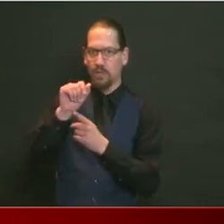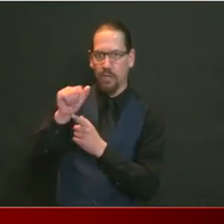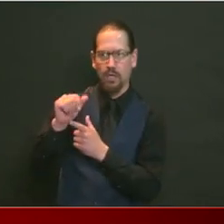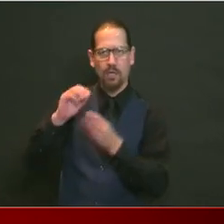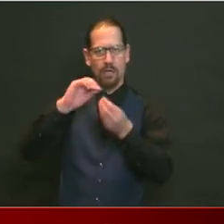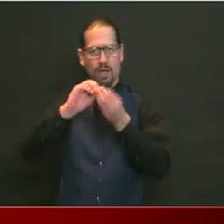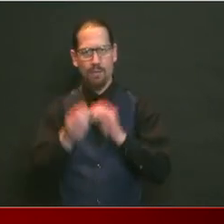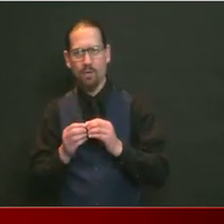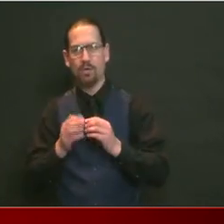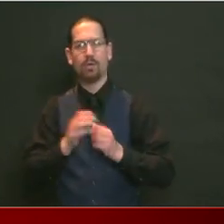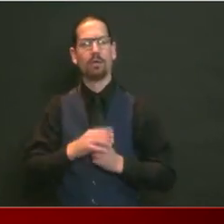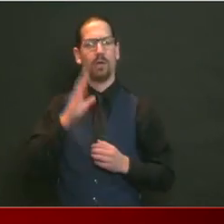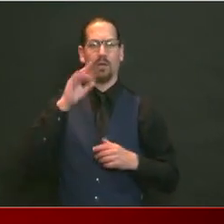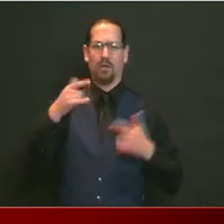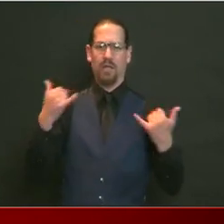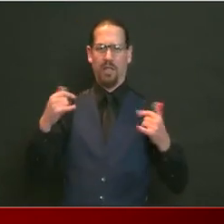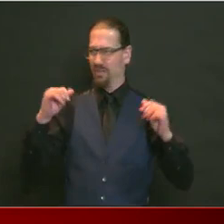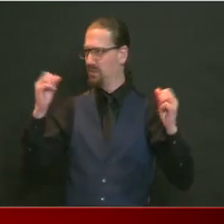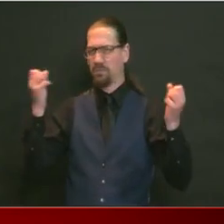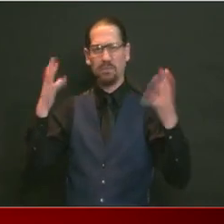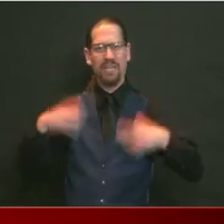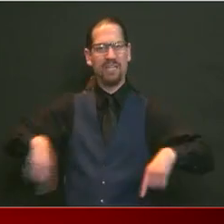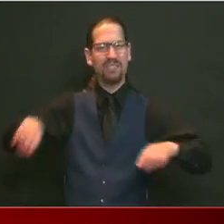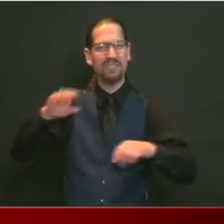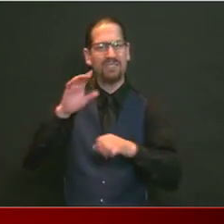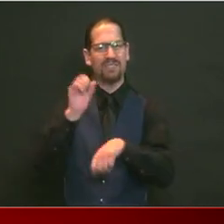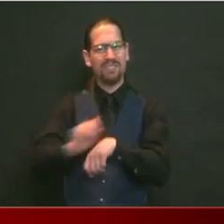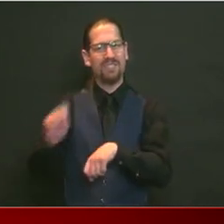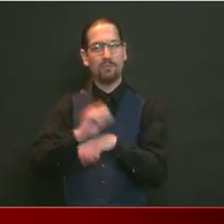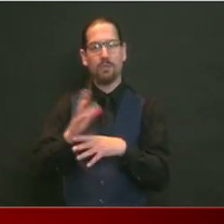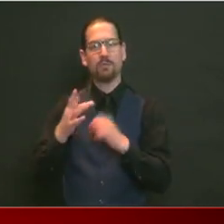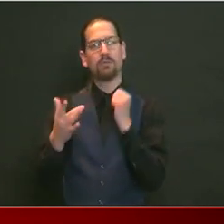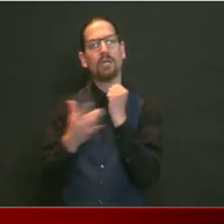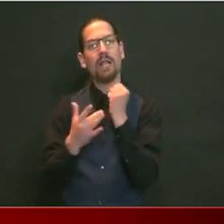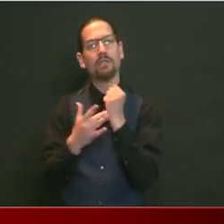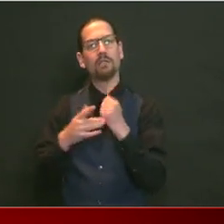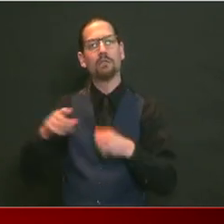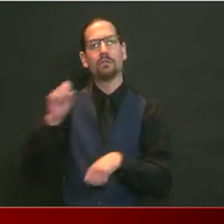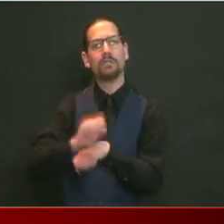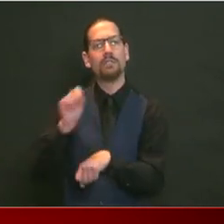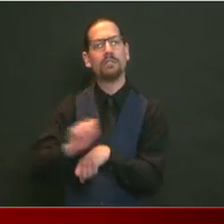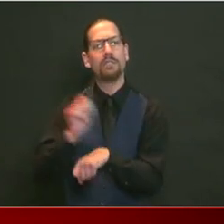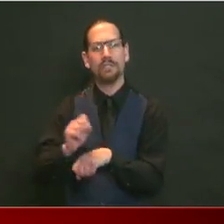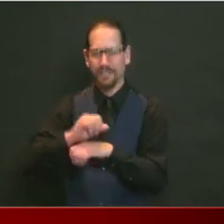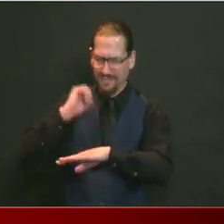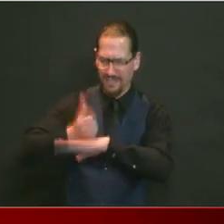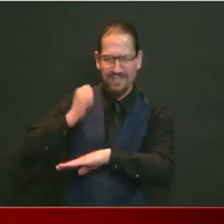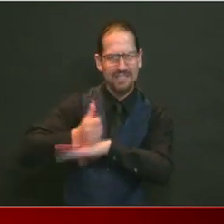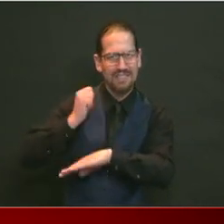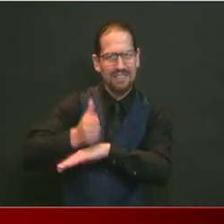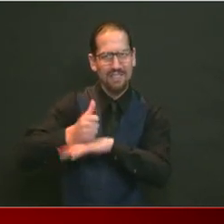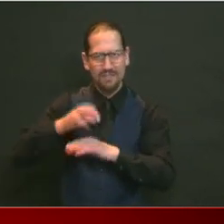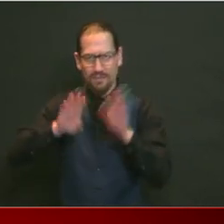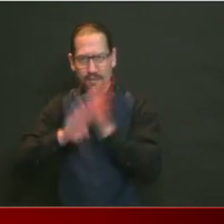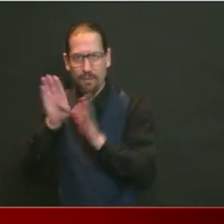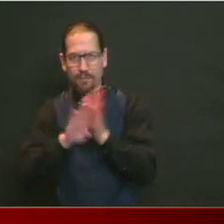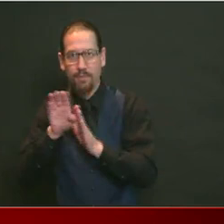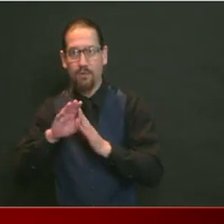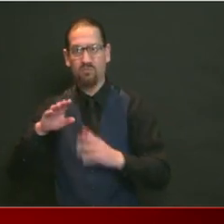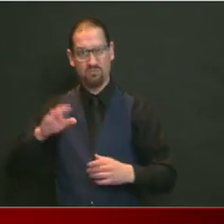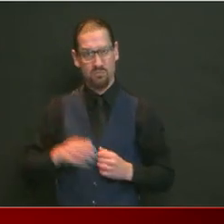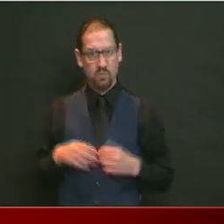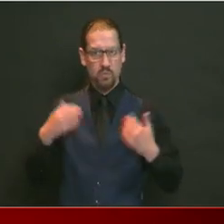simultaneously in order to effectively manage the cases of more than 13,000 people who have tested